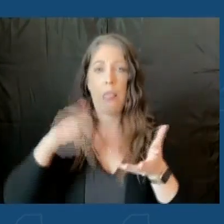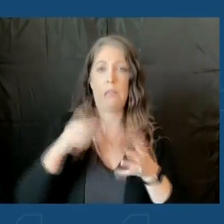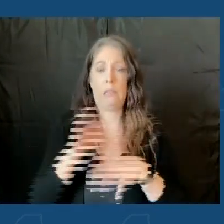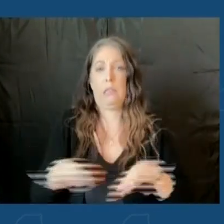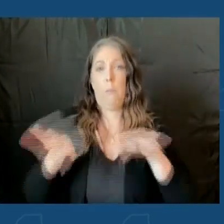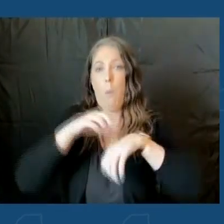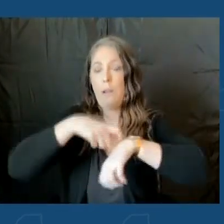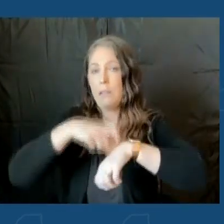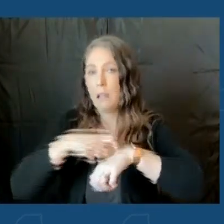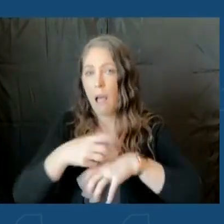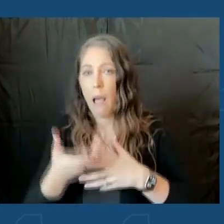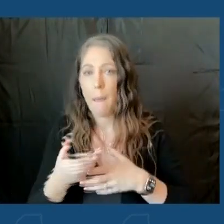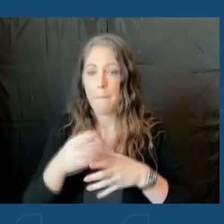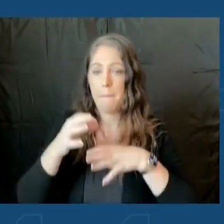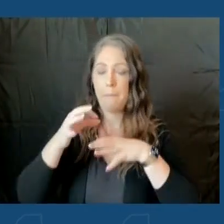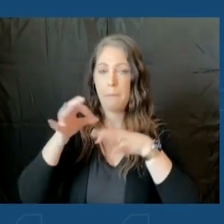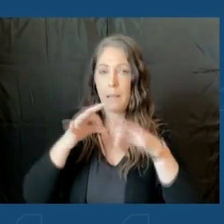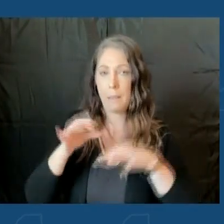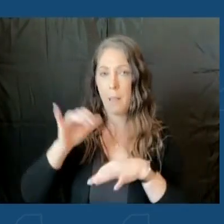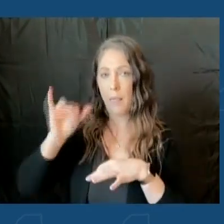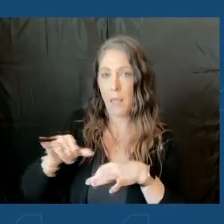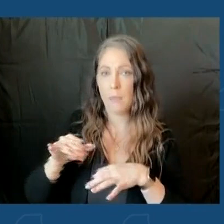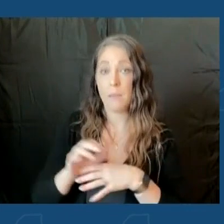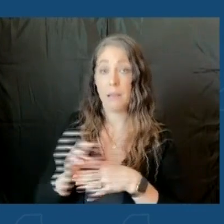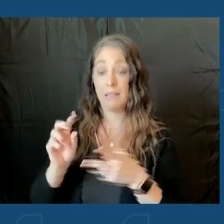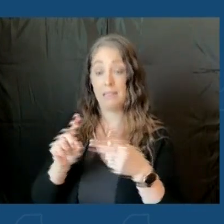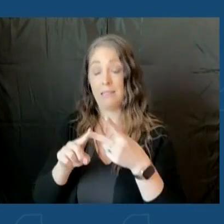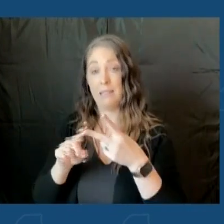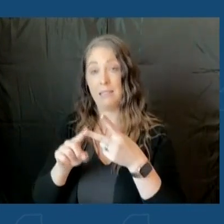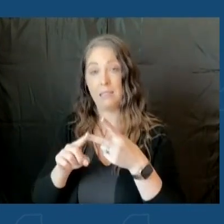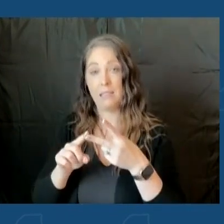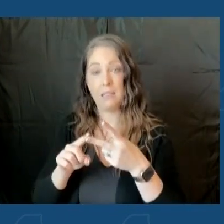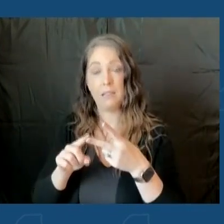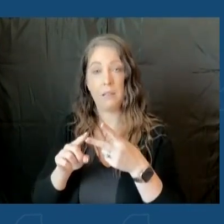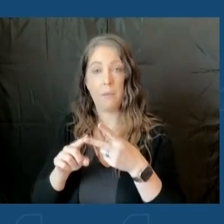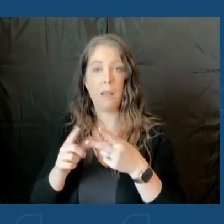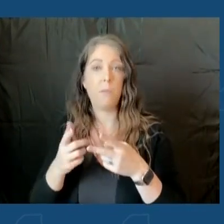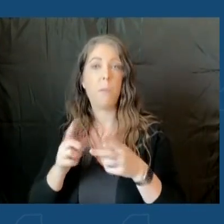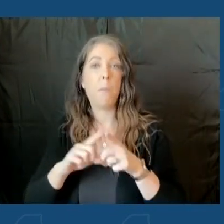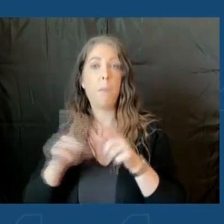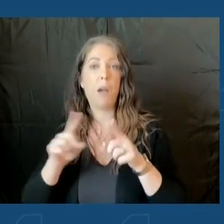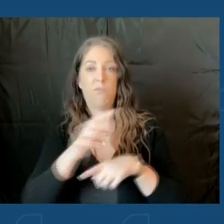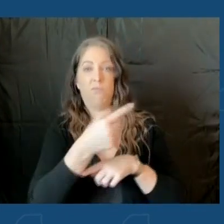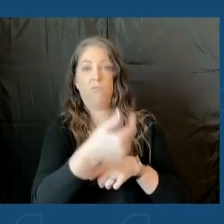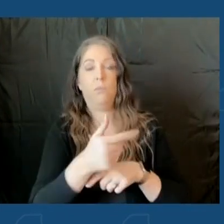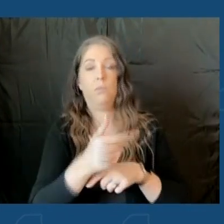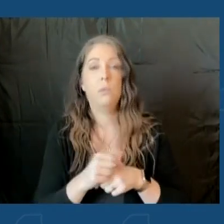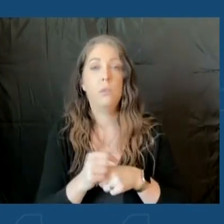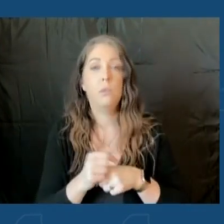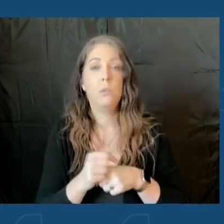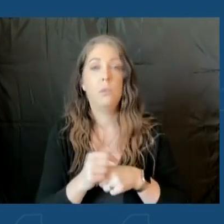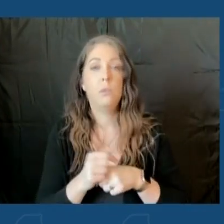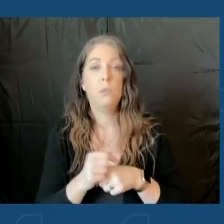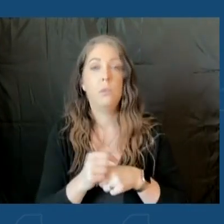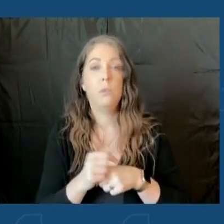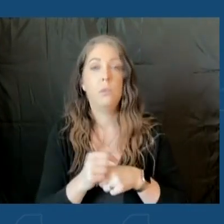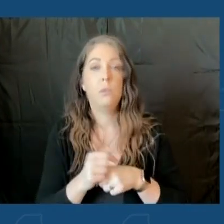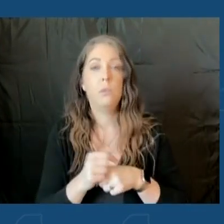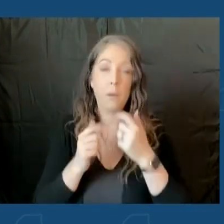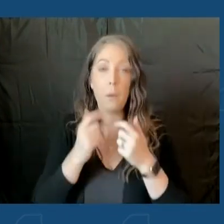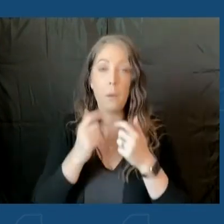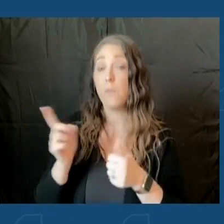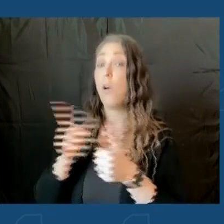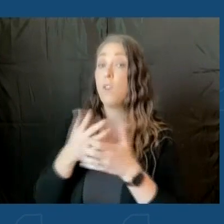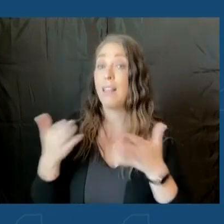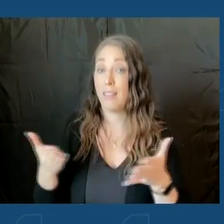and explaining that to people. And then I have a second question that's a little bit broader, but I can give you time to answer that. Well, thanks for that question. The first thing, just to